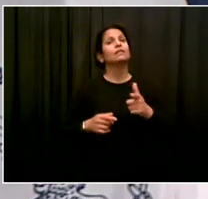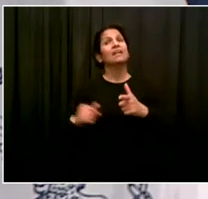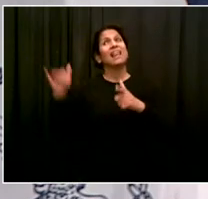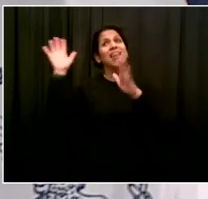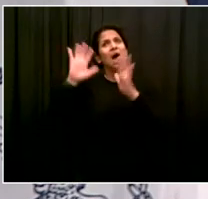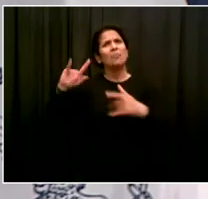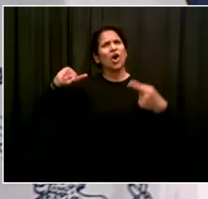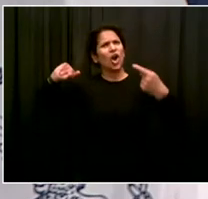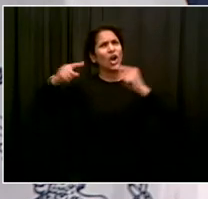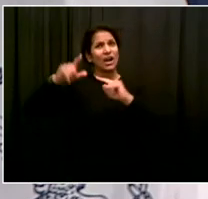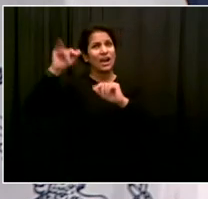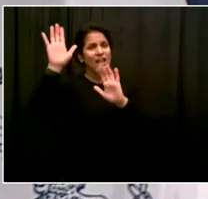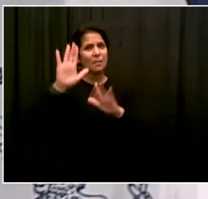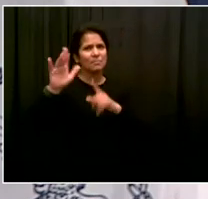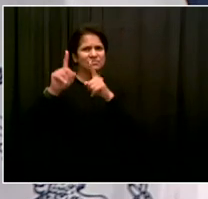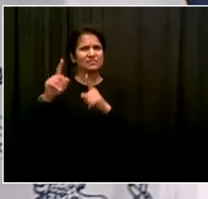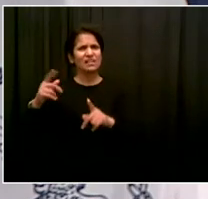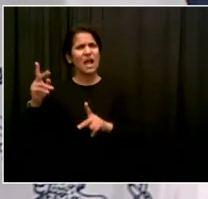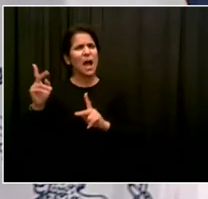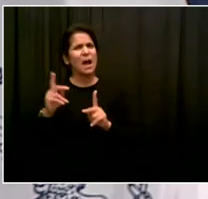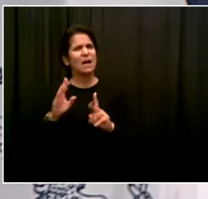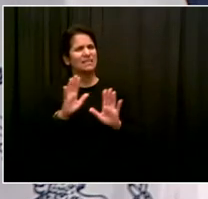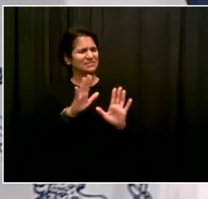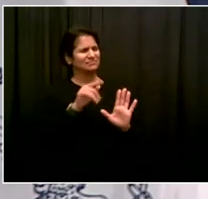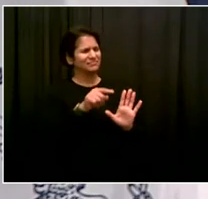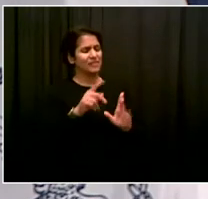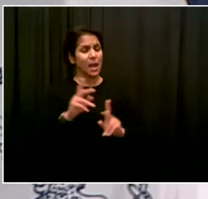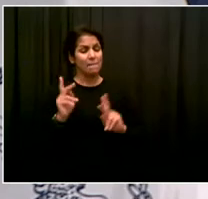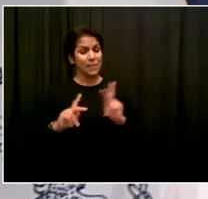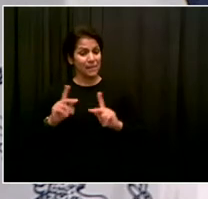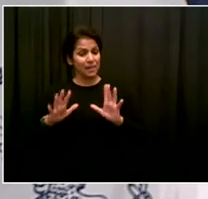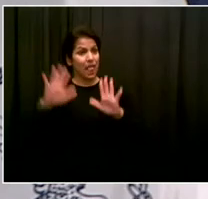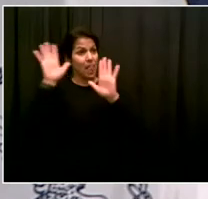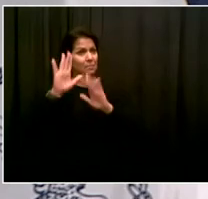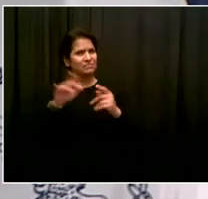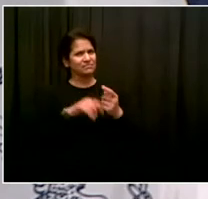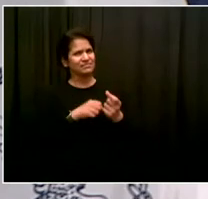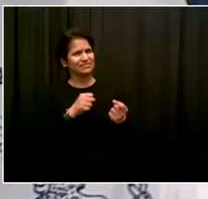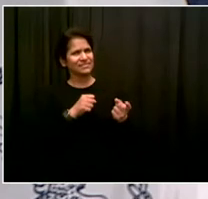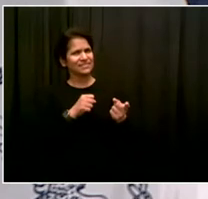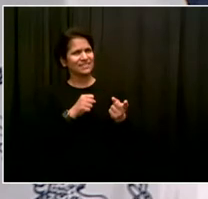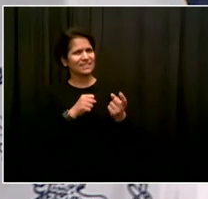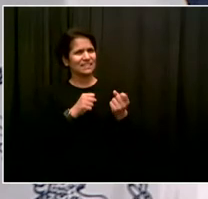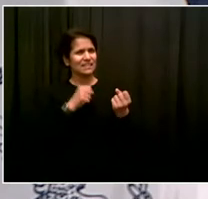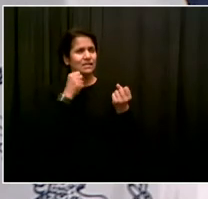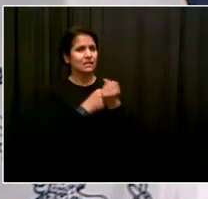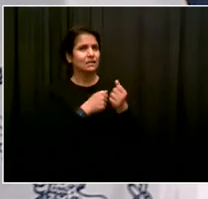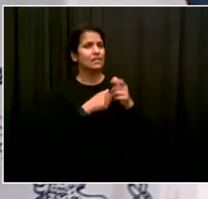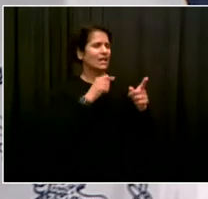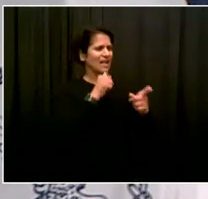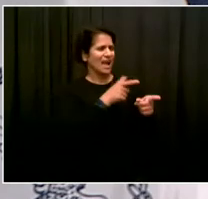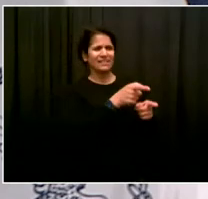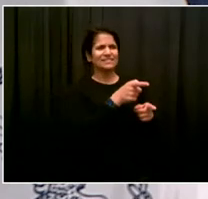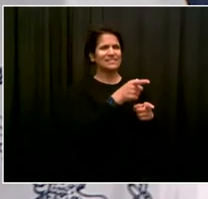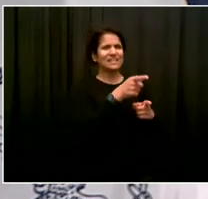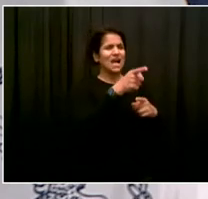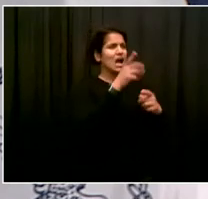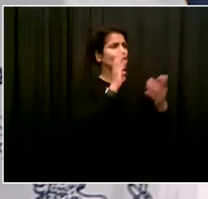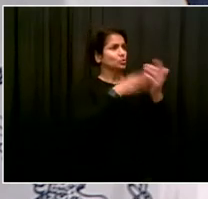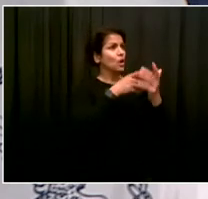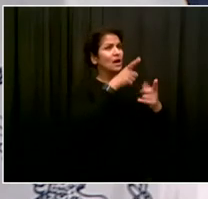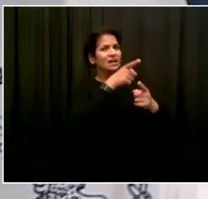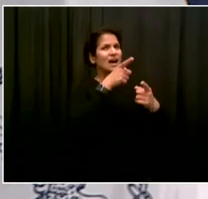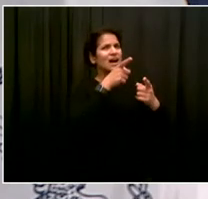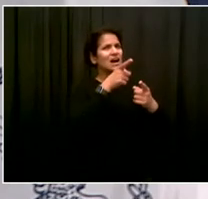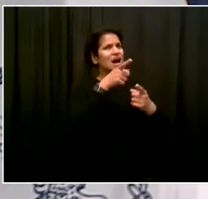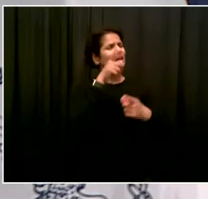it's not enough to just simply encourage bikes and buses and other modes. There has to be some amount of discouragement of car use.